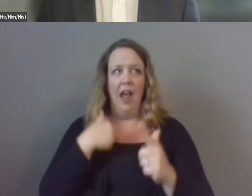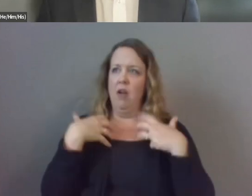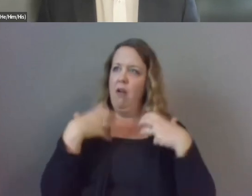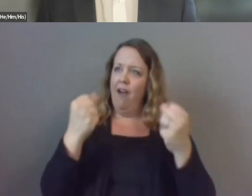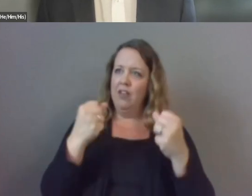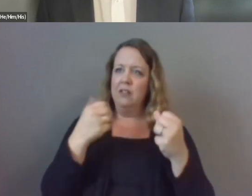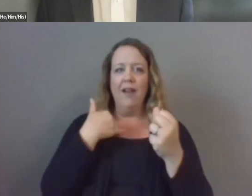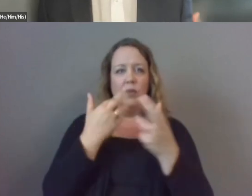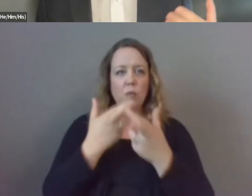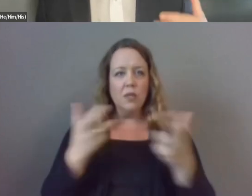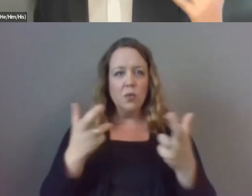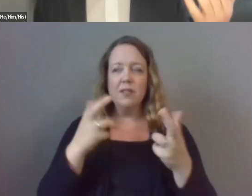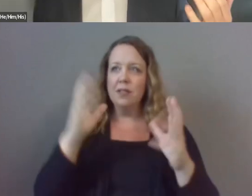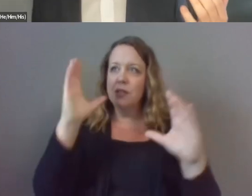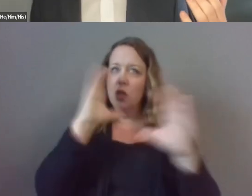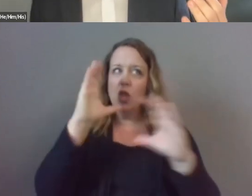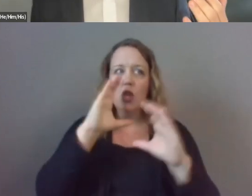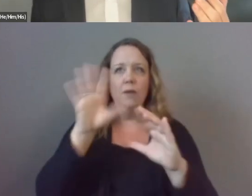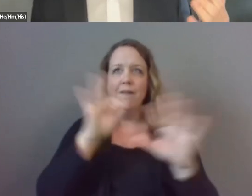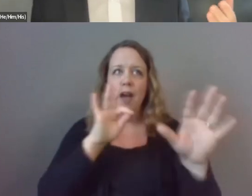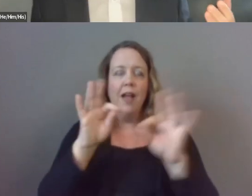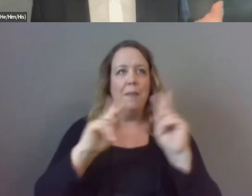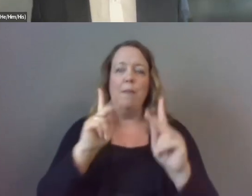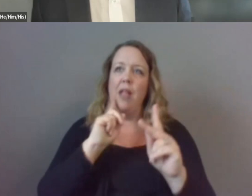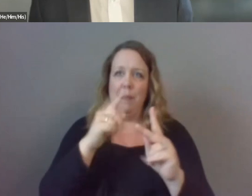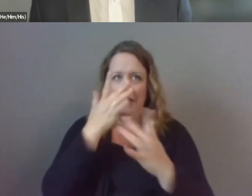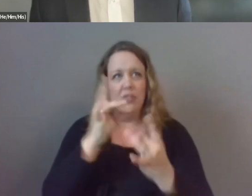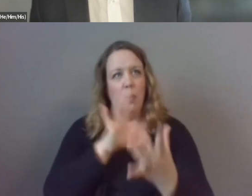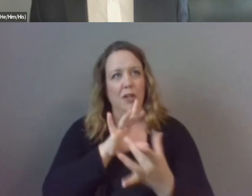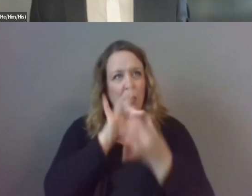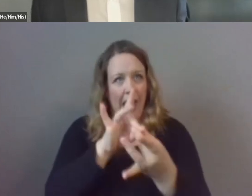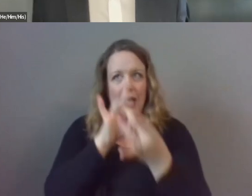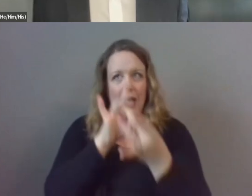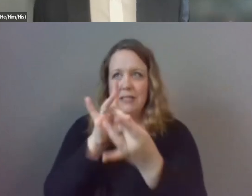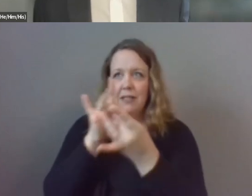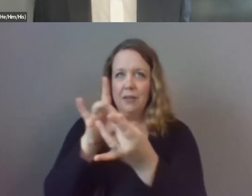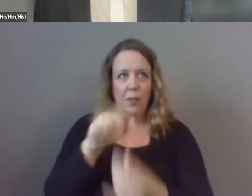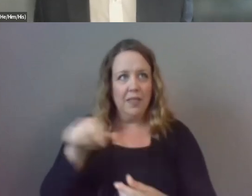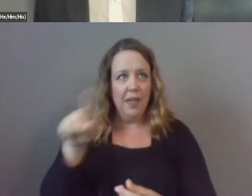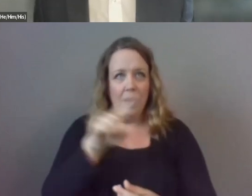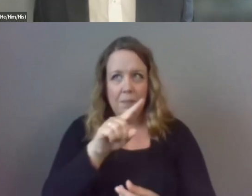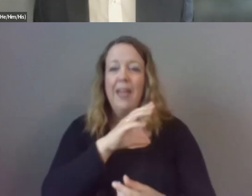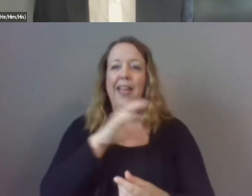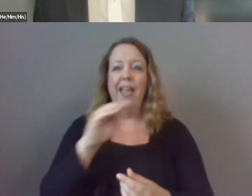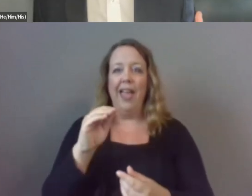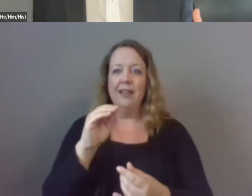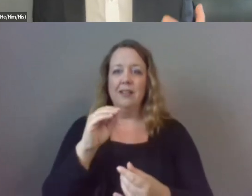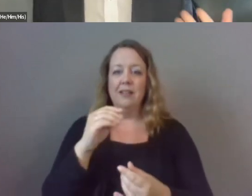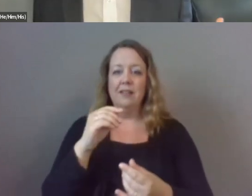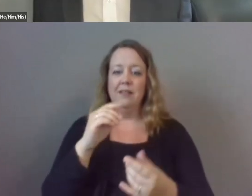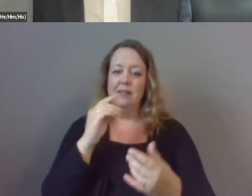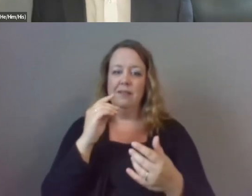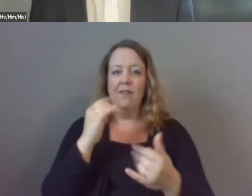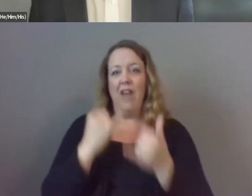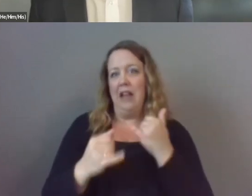to seek out the kind of people with whom i was interested in connecting um and finally i wasn't as constrained by by